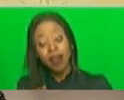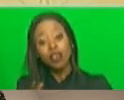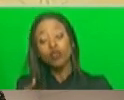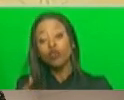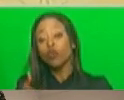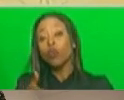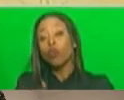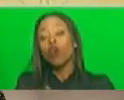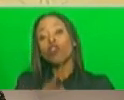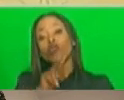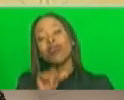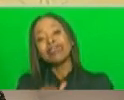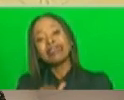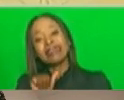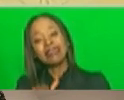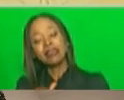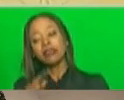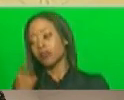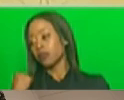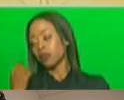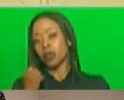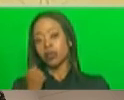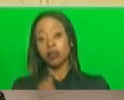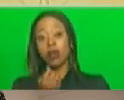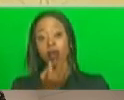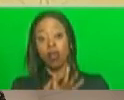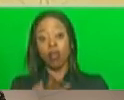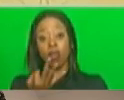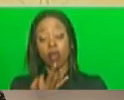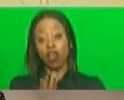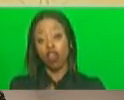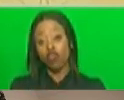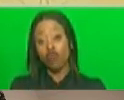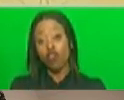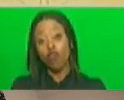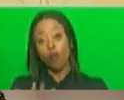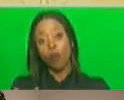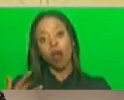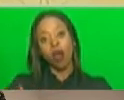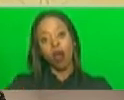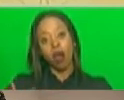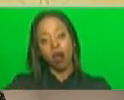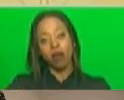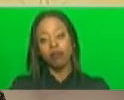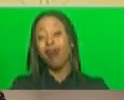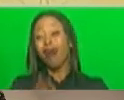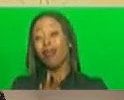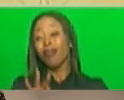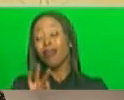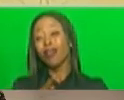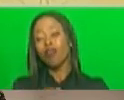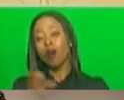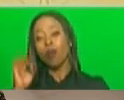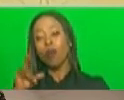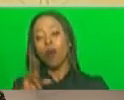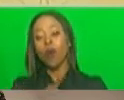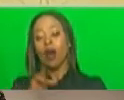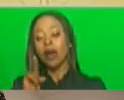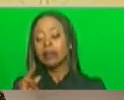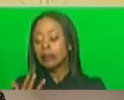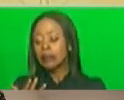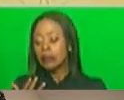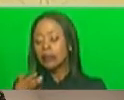last year three children in ekuruleni and three children in soweto died after exposure to